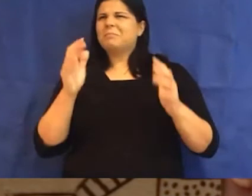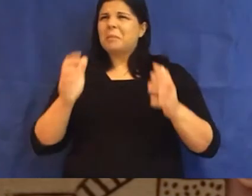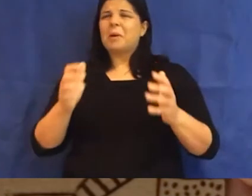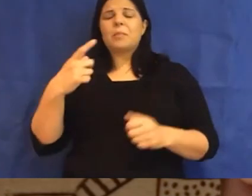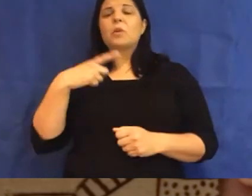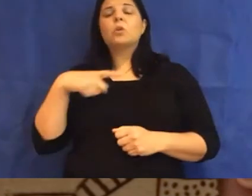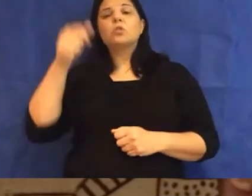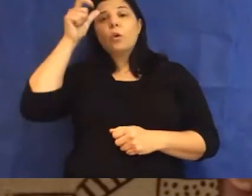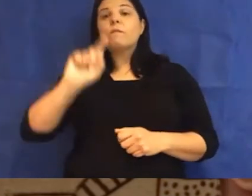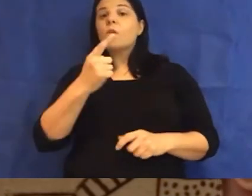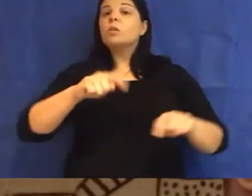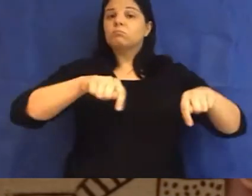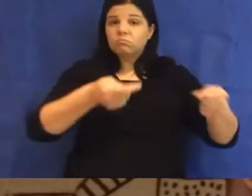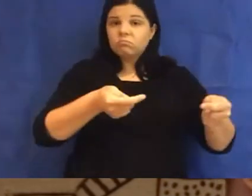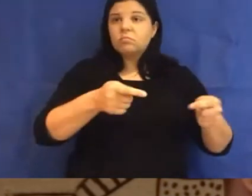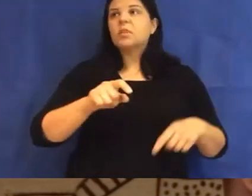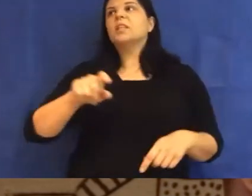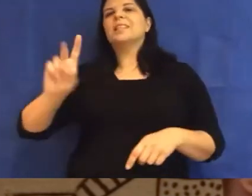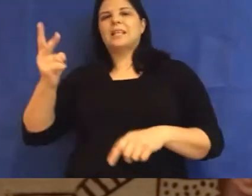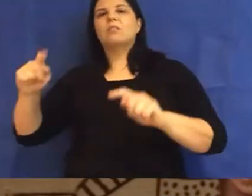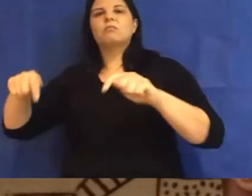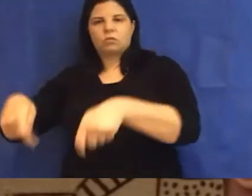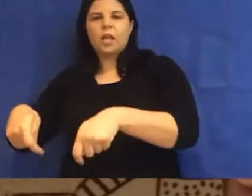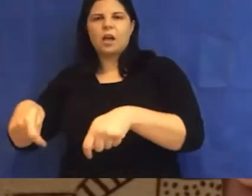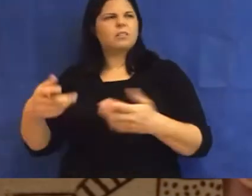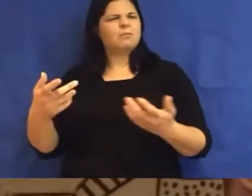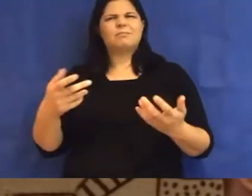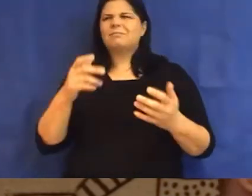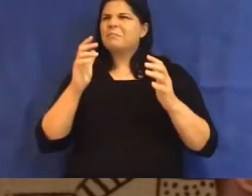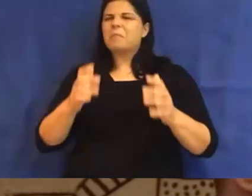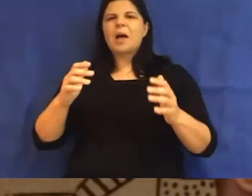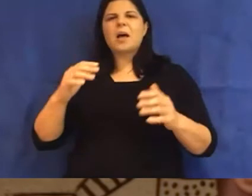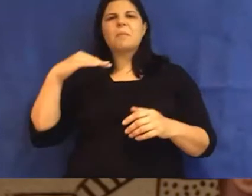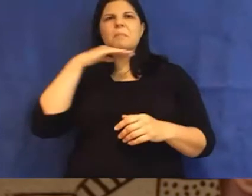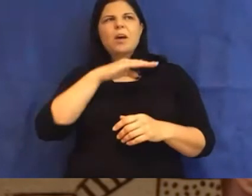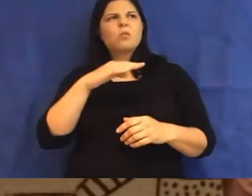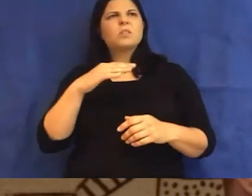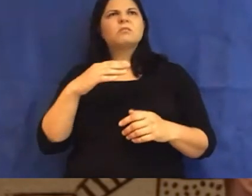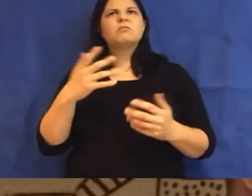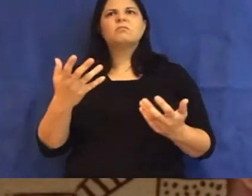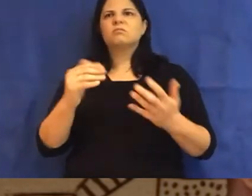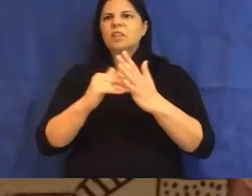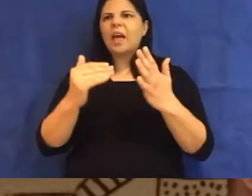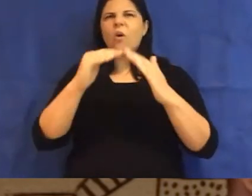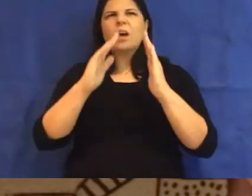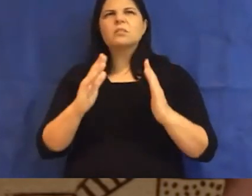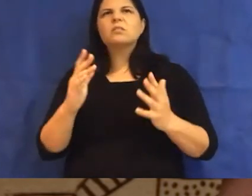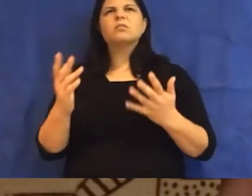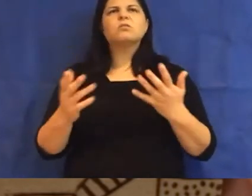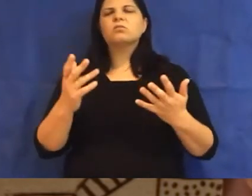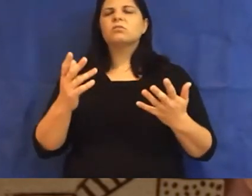second lockdown. And it was incredibly strange, not least because, not least because